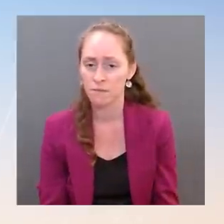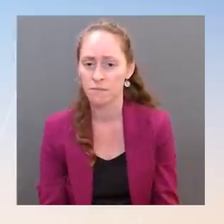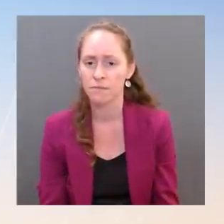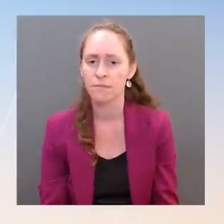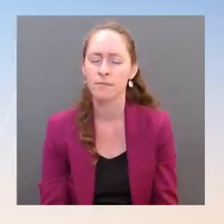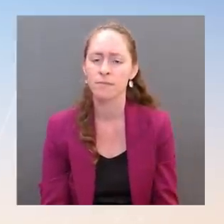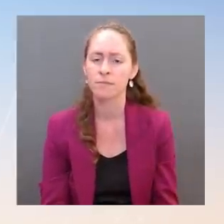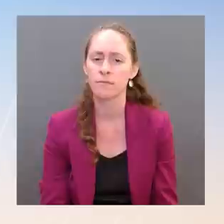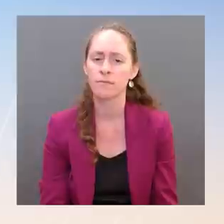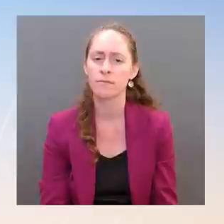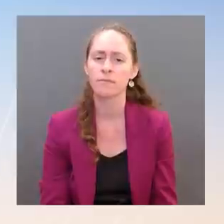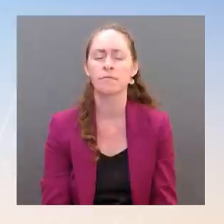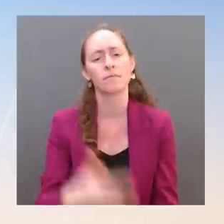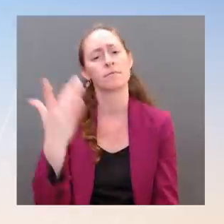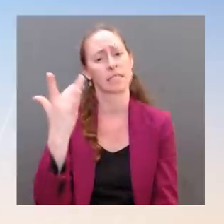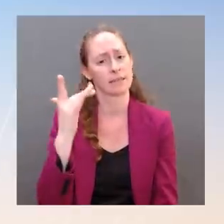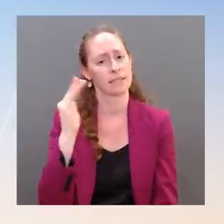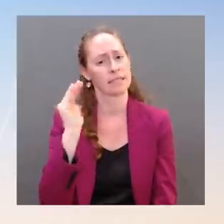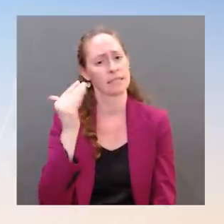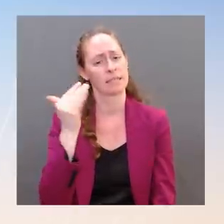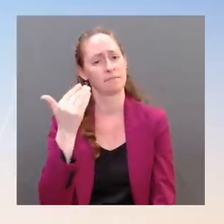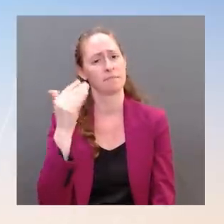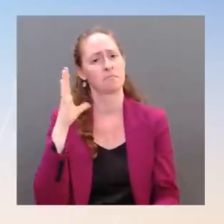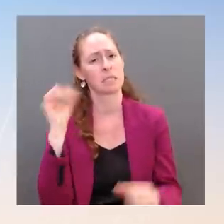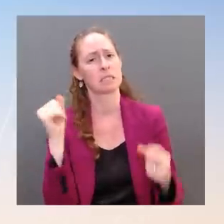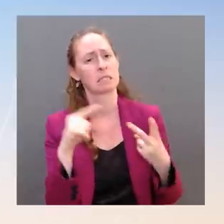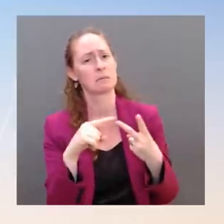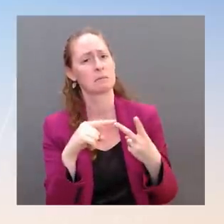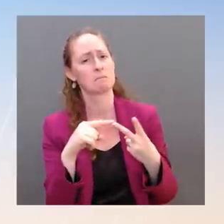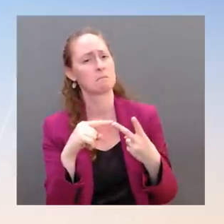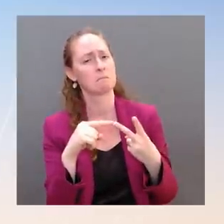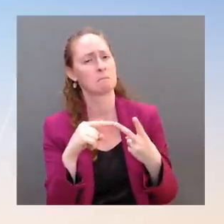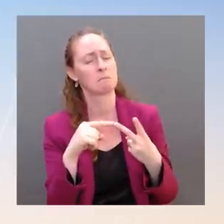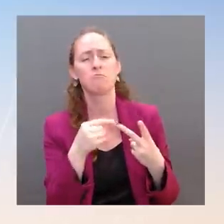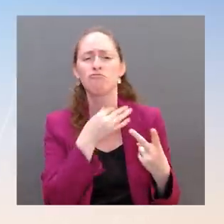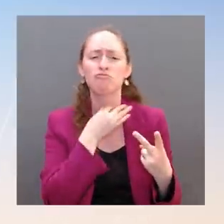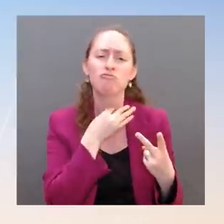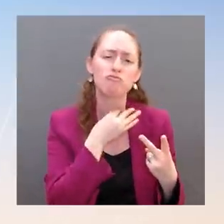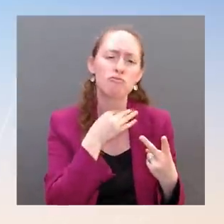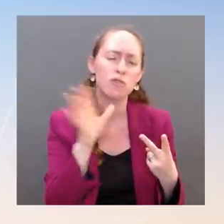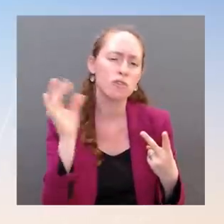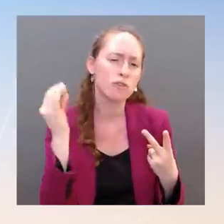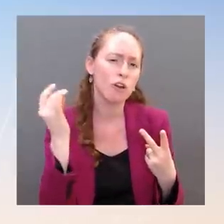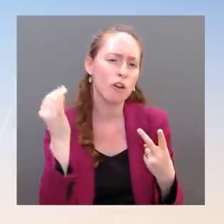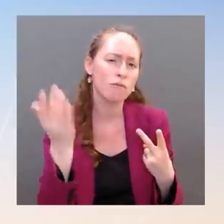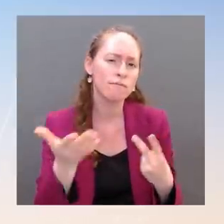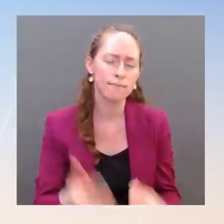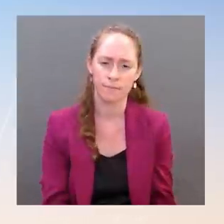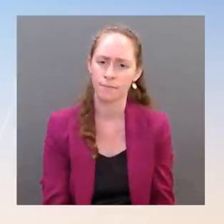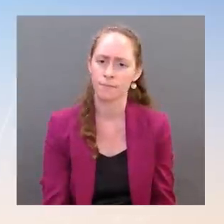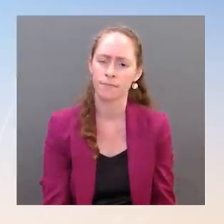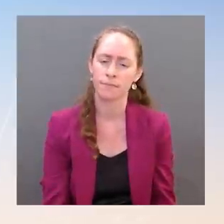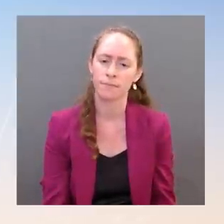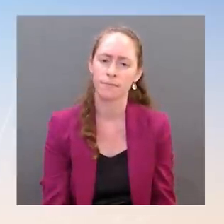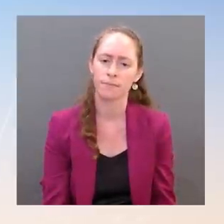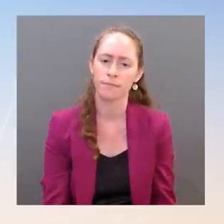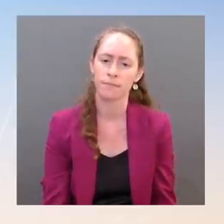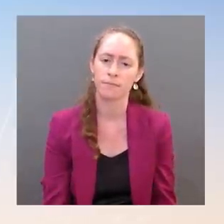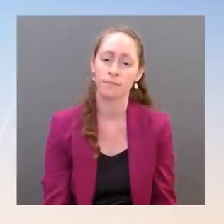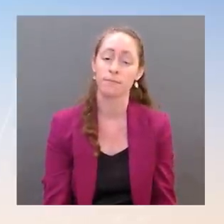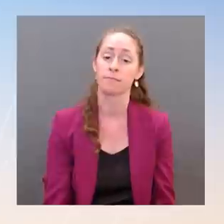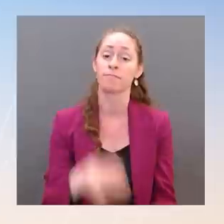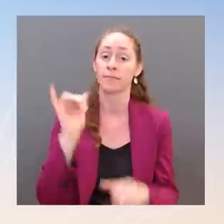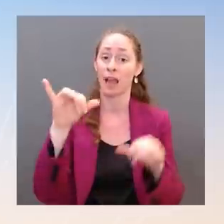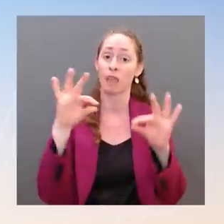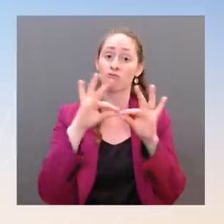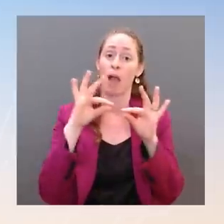it was necessary. So on the the price of the gas price gouging legislation that you just mentioned, look, the president welcomes all ideas to